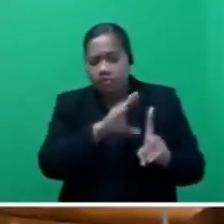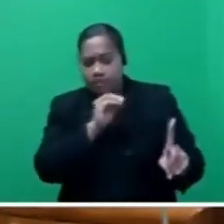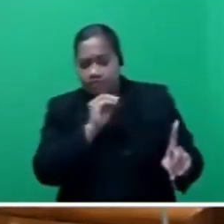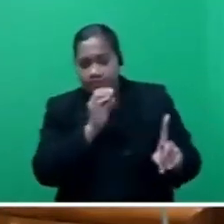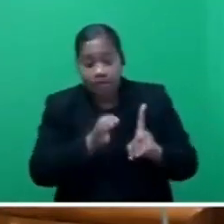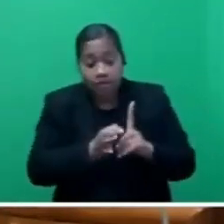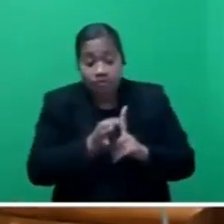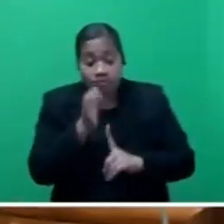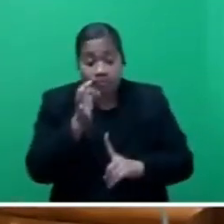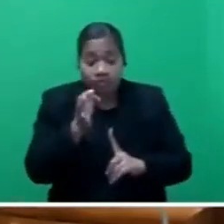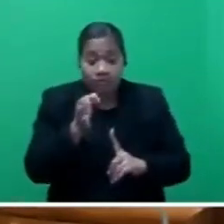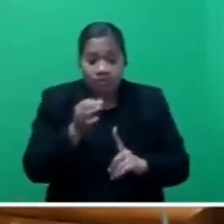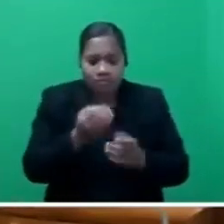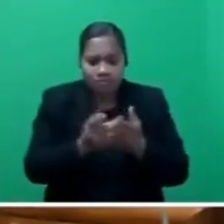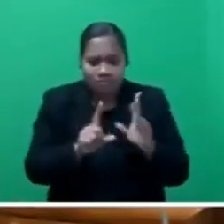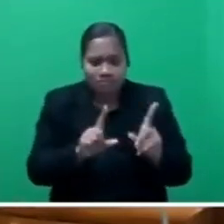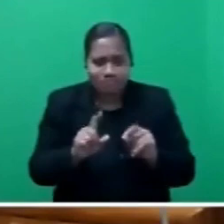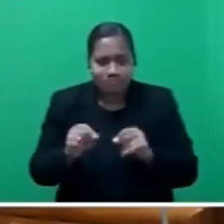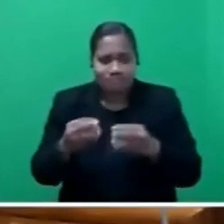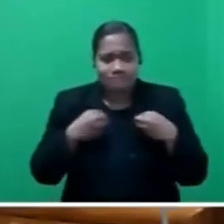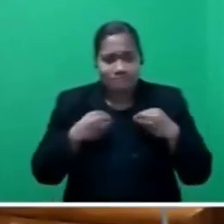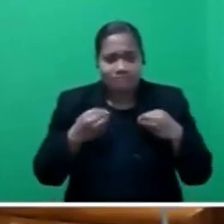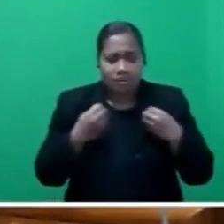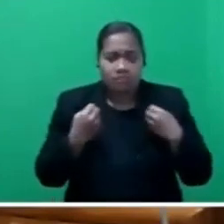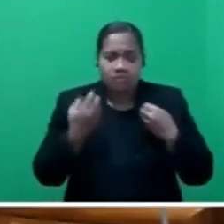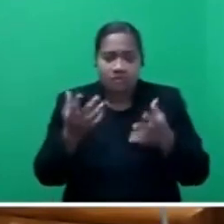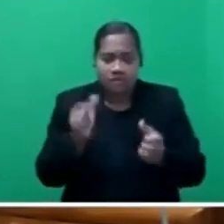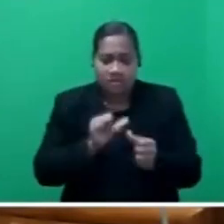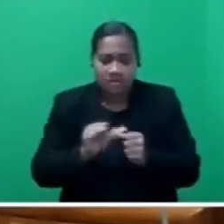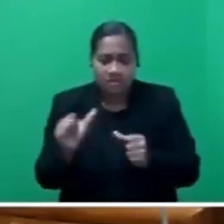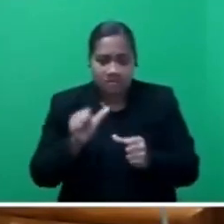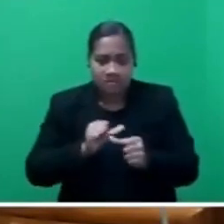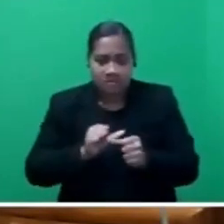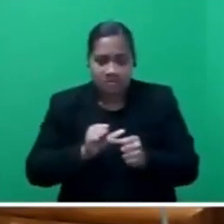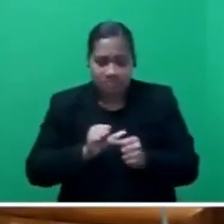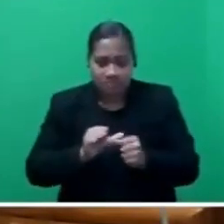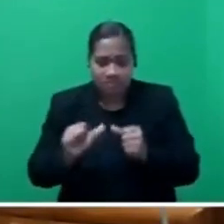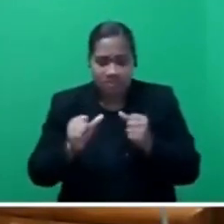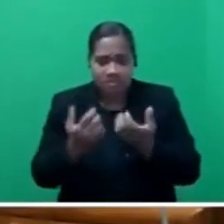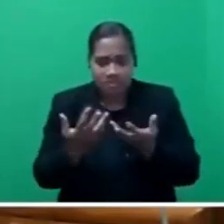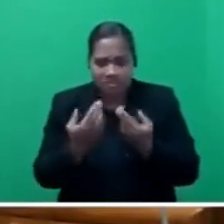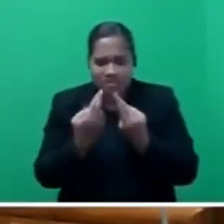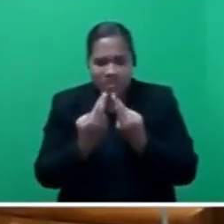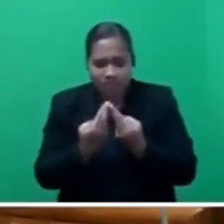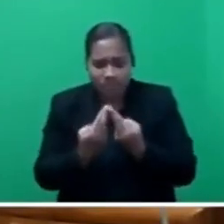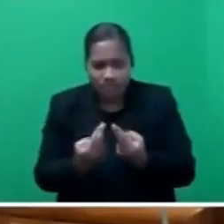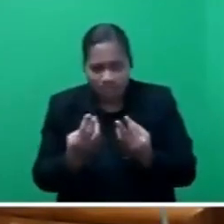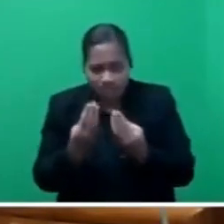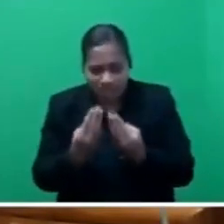ease of doing business and provide better import reliefs for raw materials and equipments.